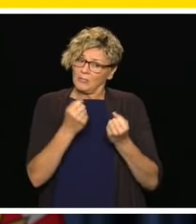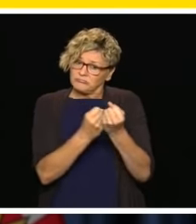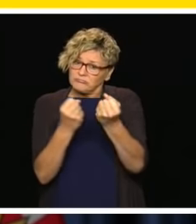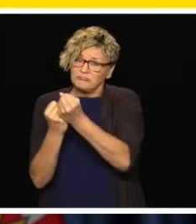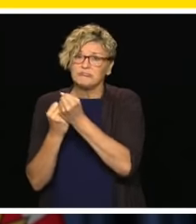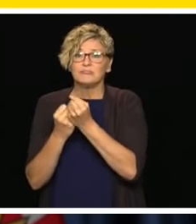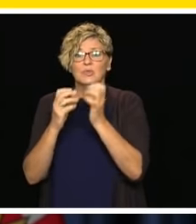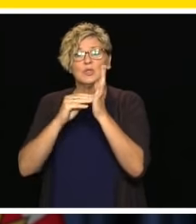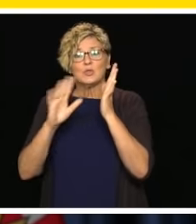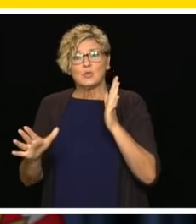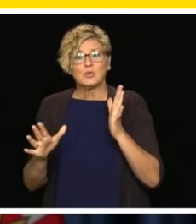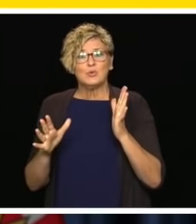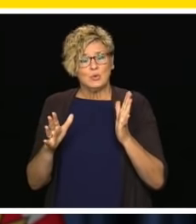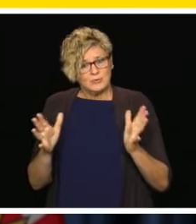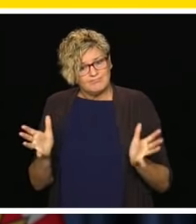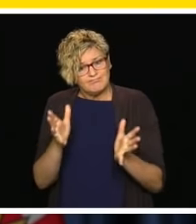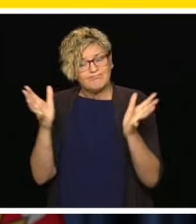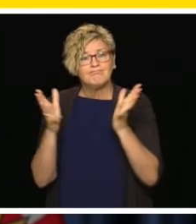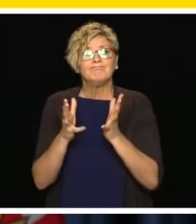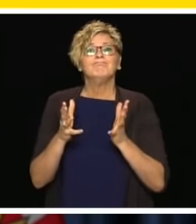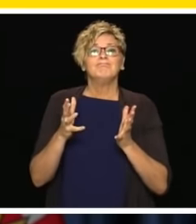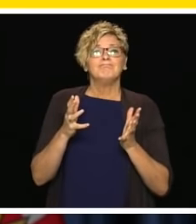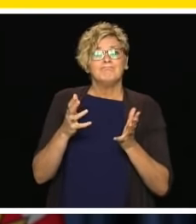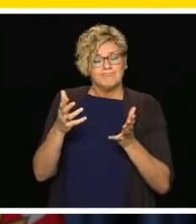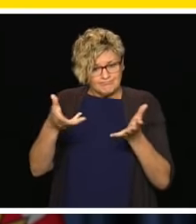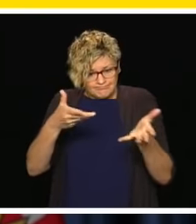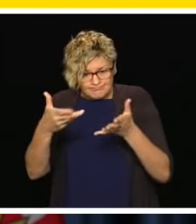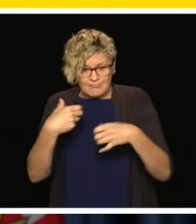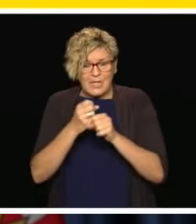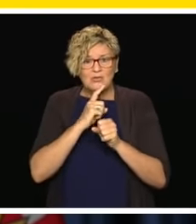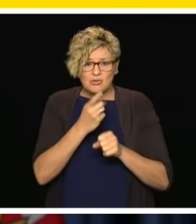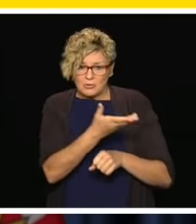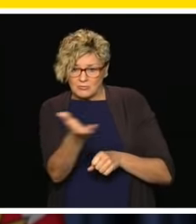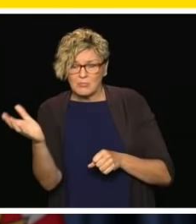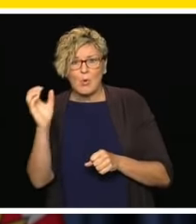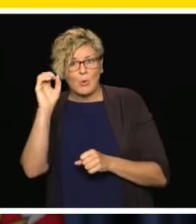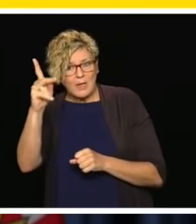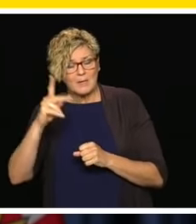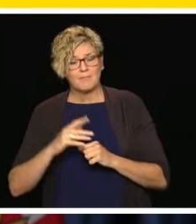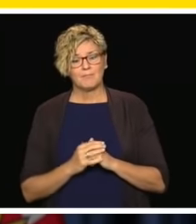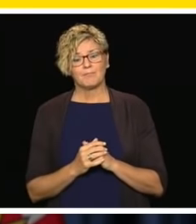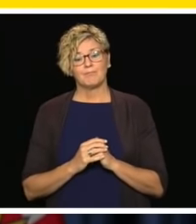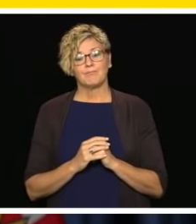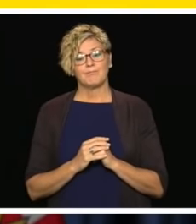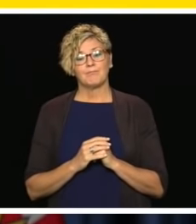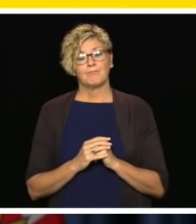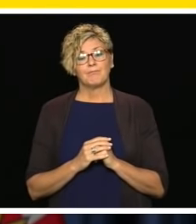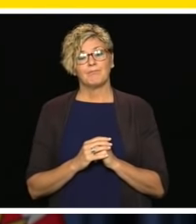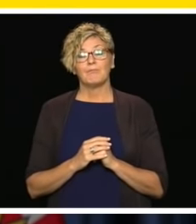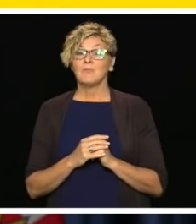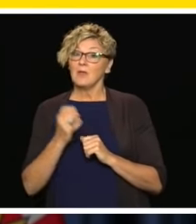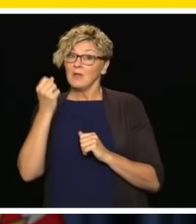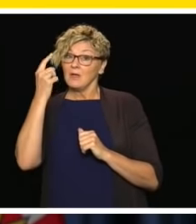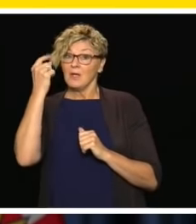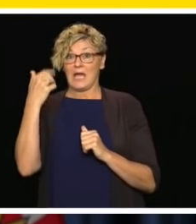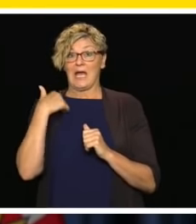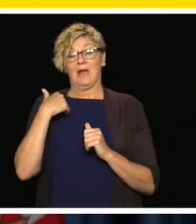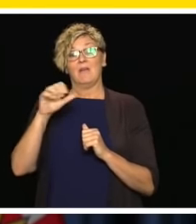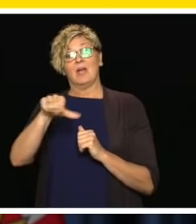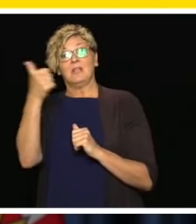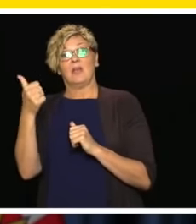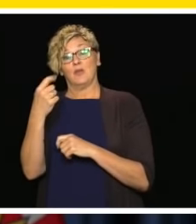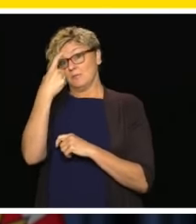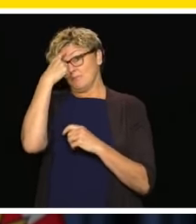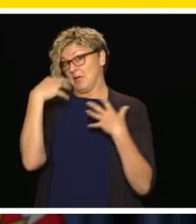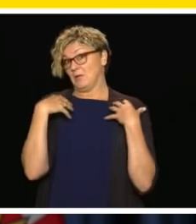dedication to our kids is at the heart of our school system. As an additional mental wellness resource, we recently